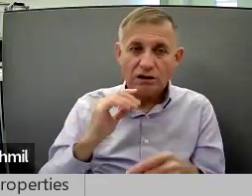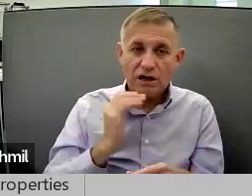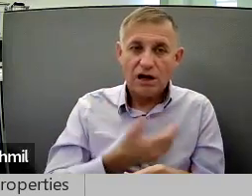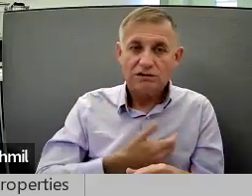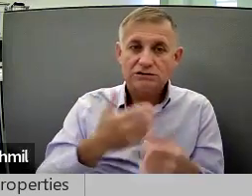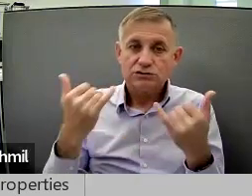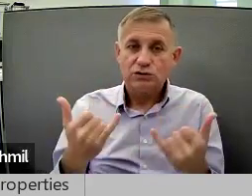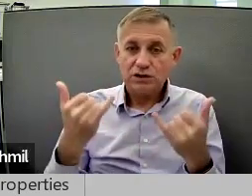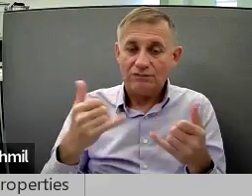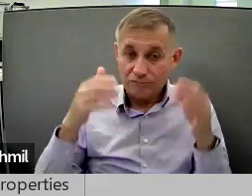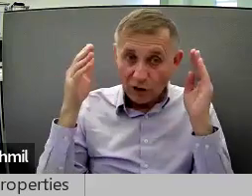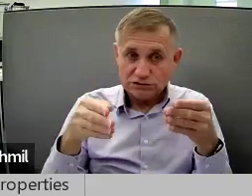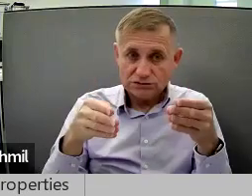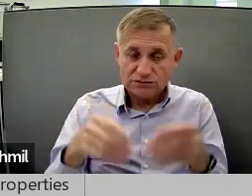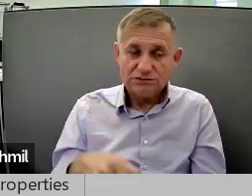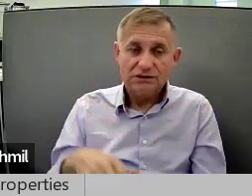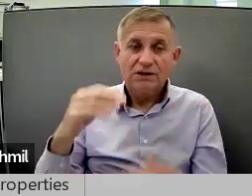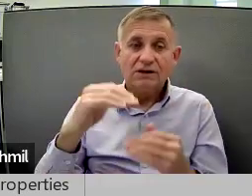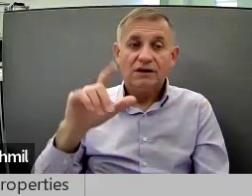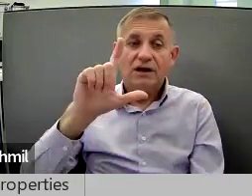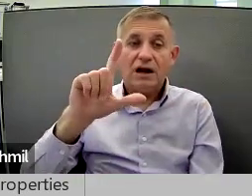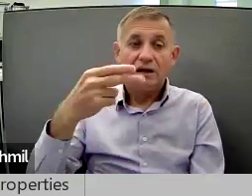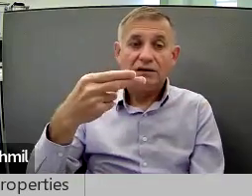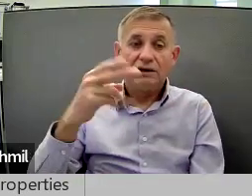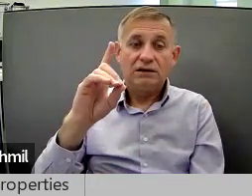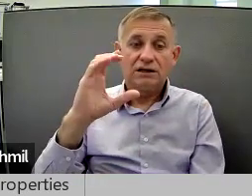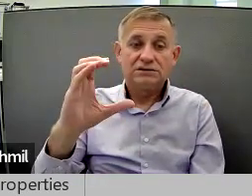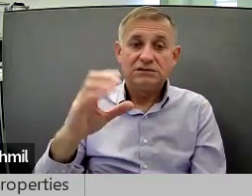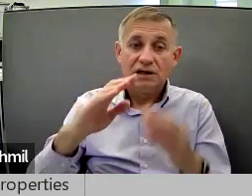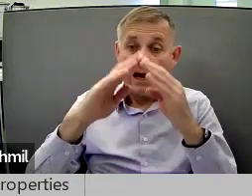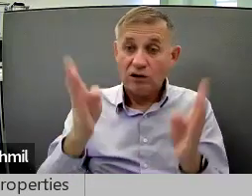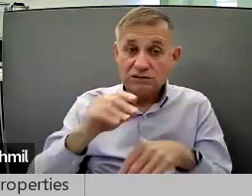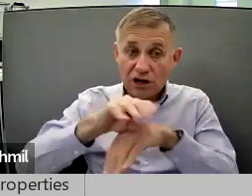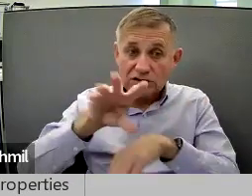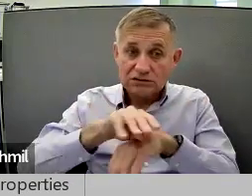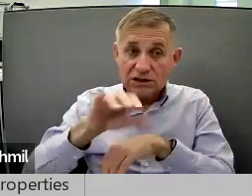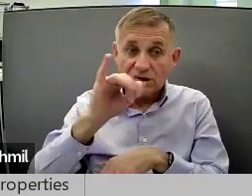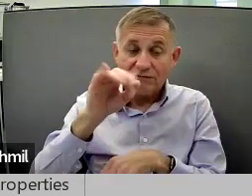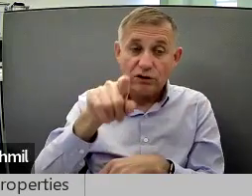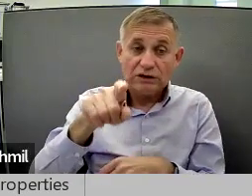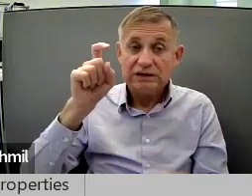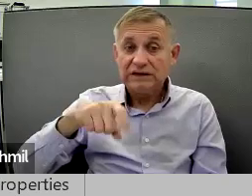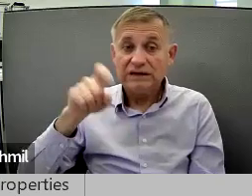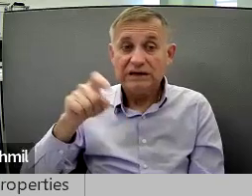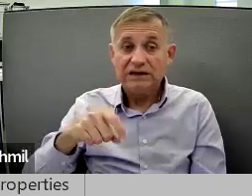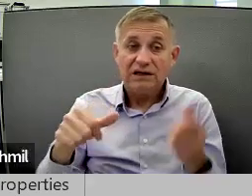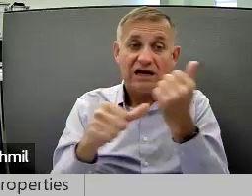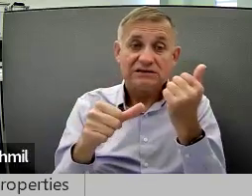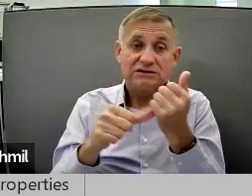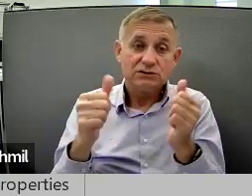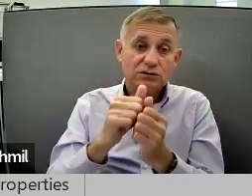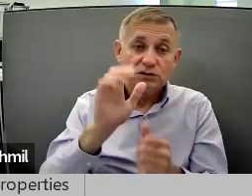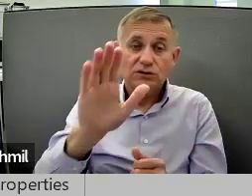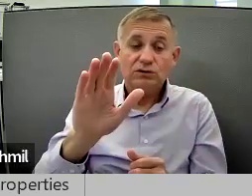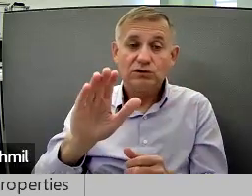to learn about our current focus. LHDC Housing Counselors. If you